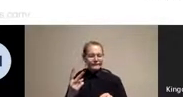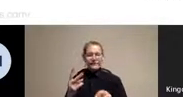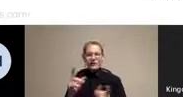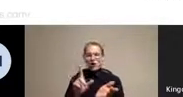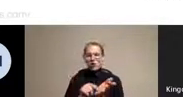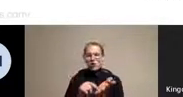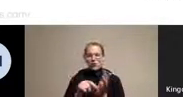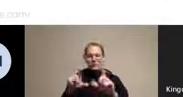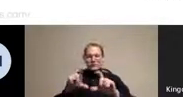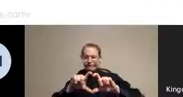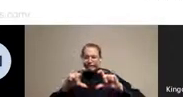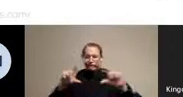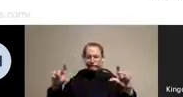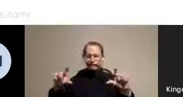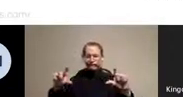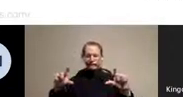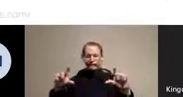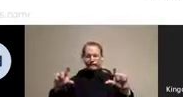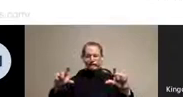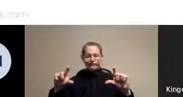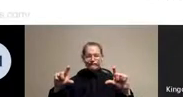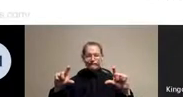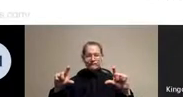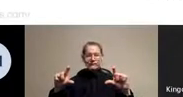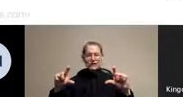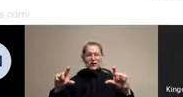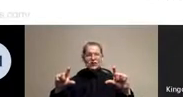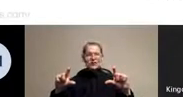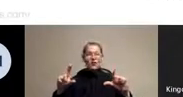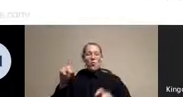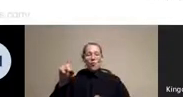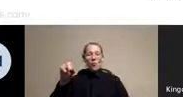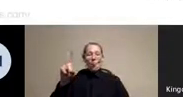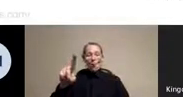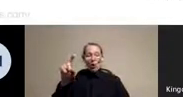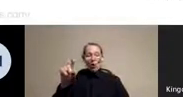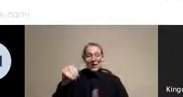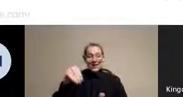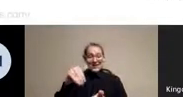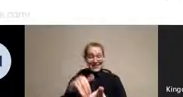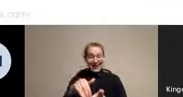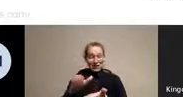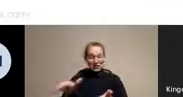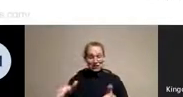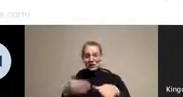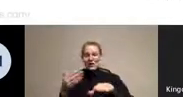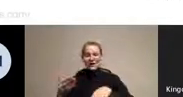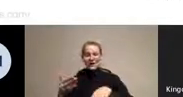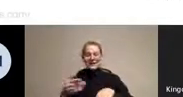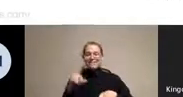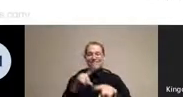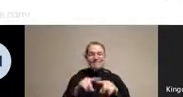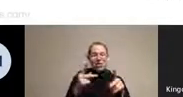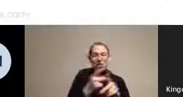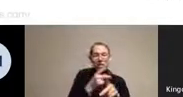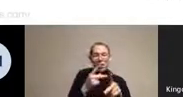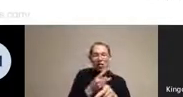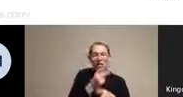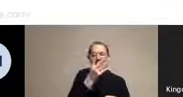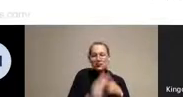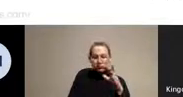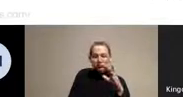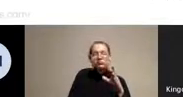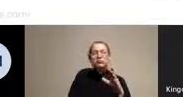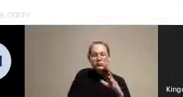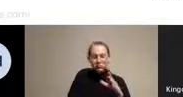the times banner saying 100,000 deaths and incalculable loss. And I agree completely that 100,000 deaths were incalculable loss. But just to point out